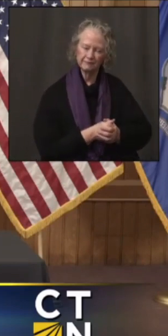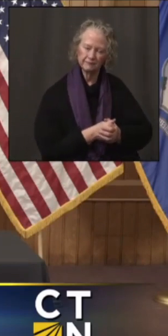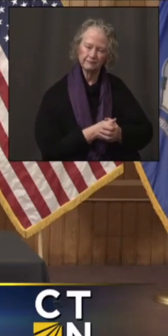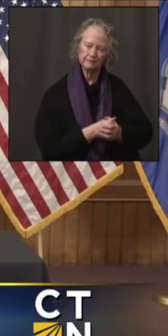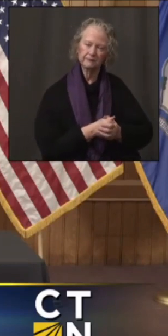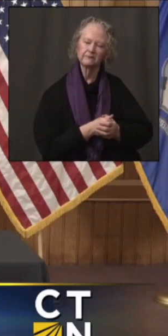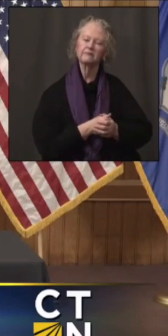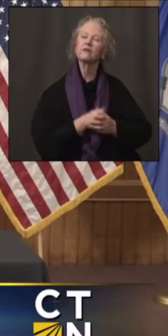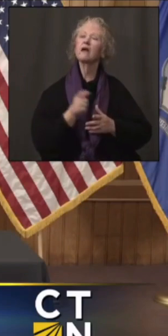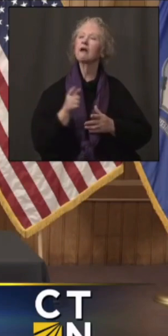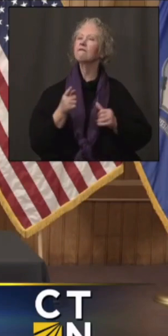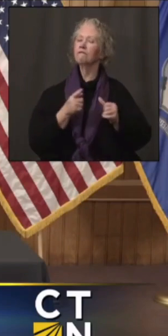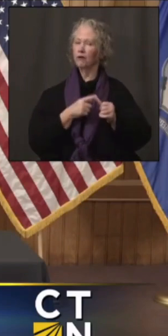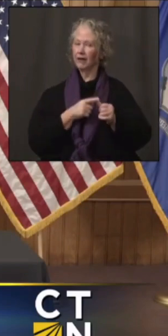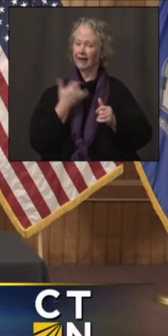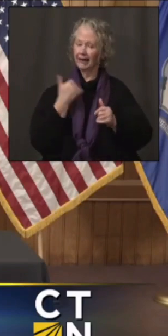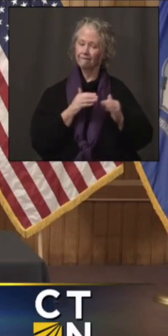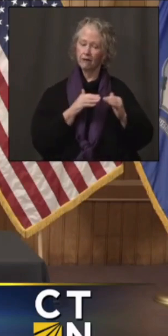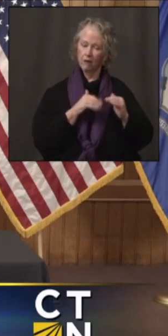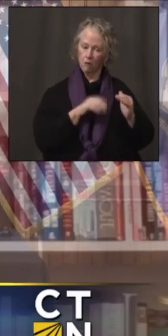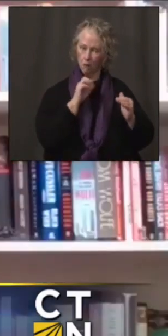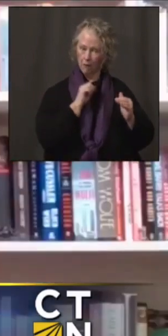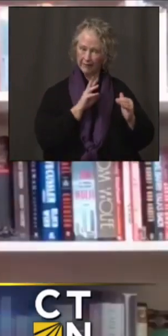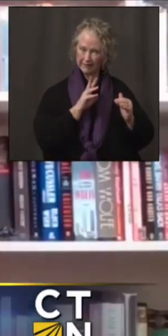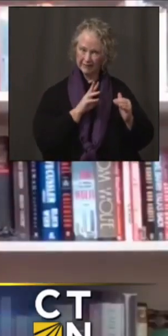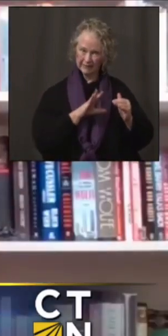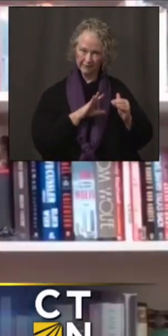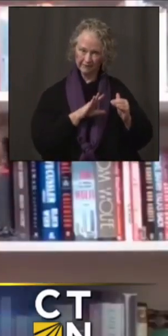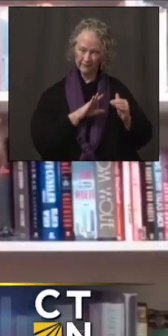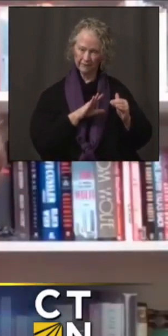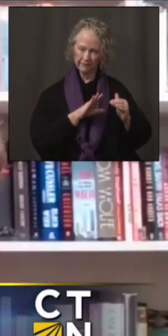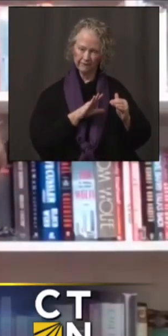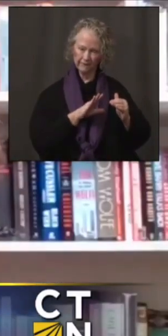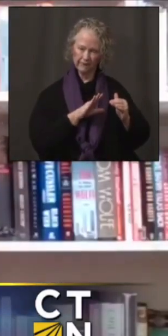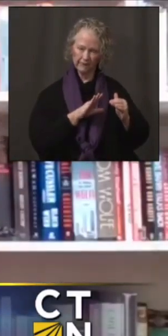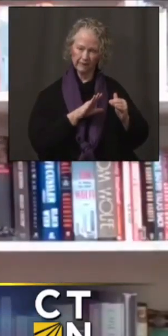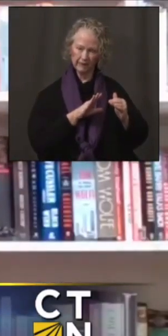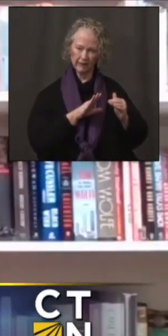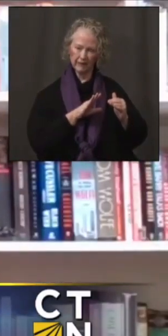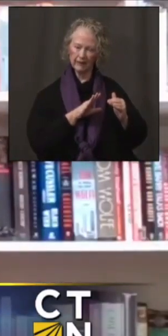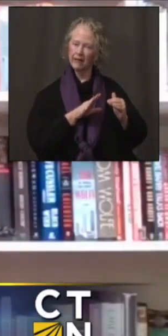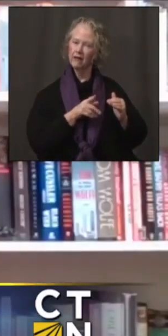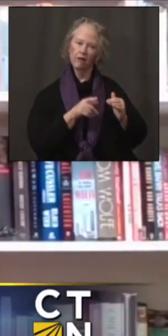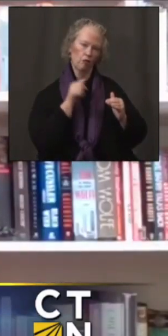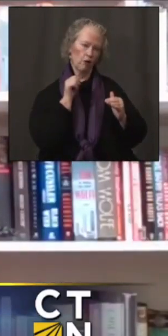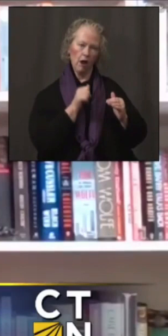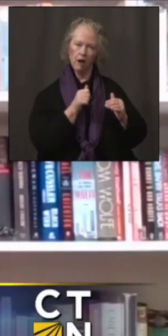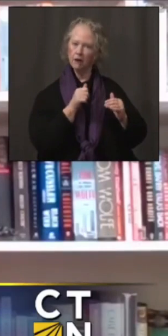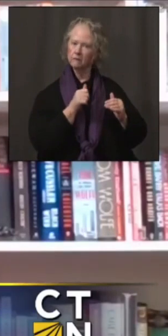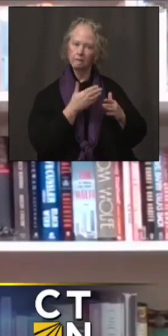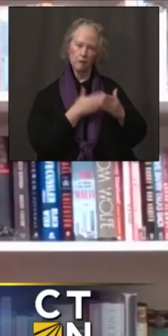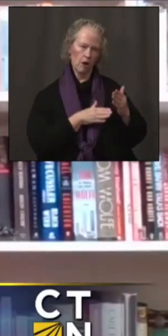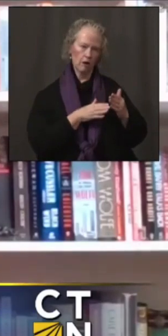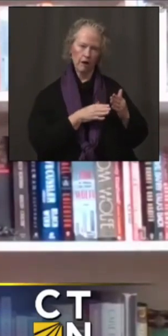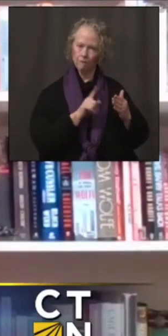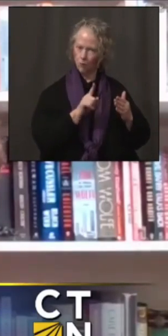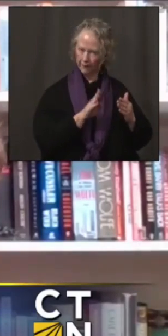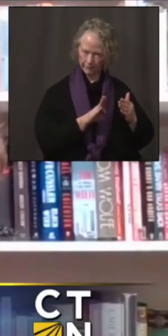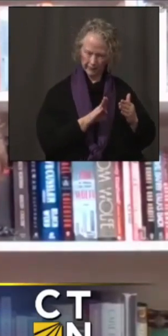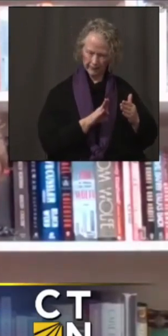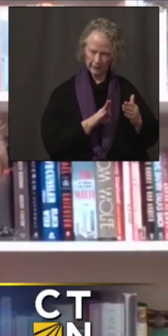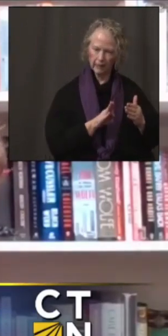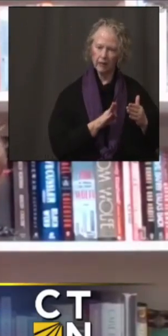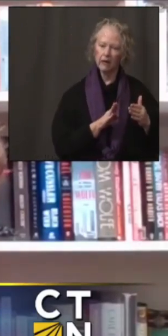So first of all, people under 65 are not currently, part of phase one B. Um, and